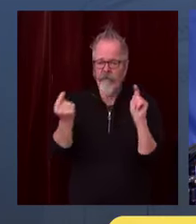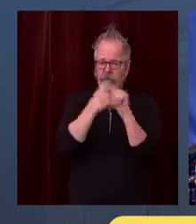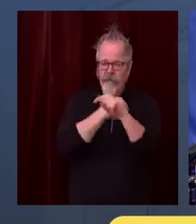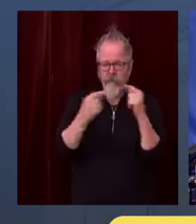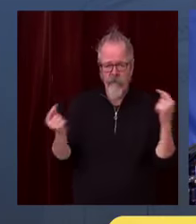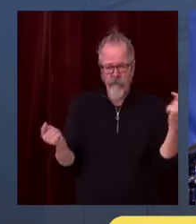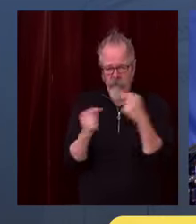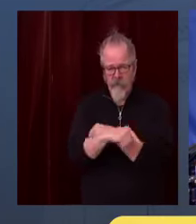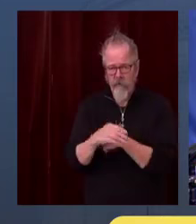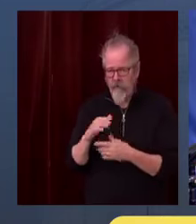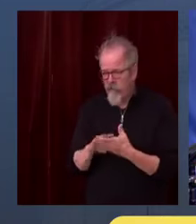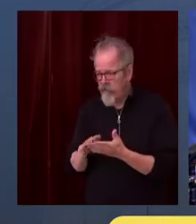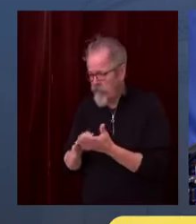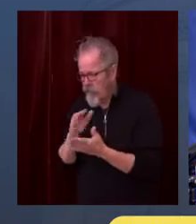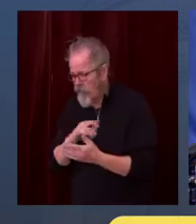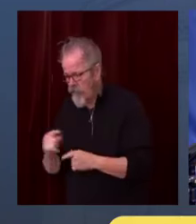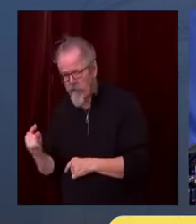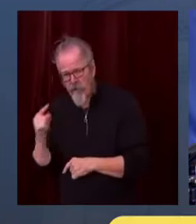I'll give you an example. example,